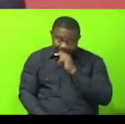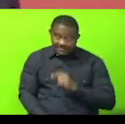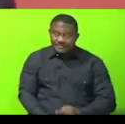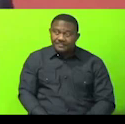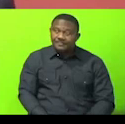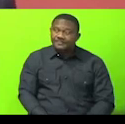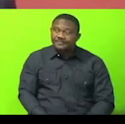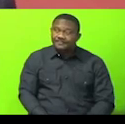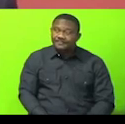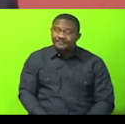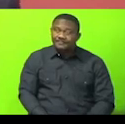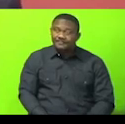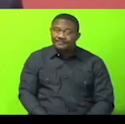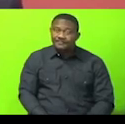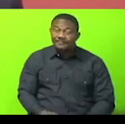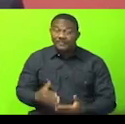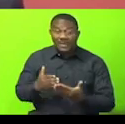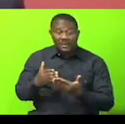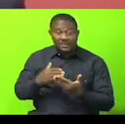Page 2.